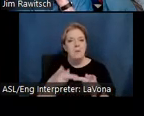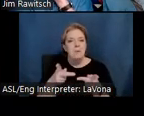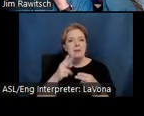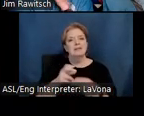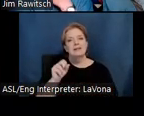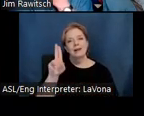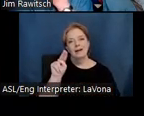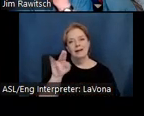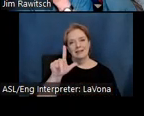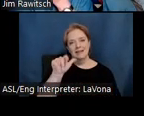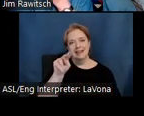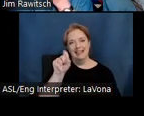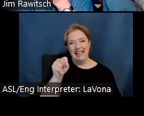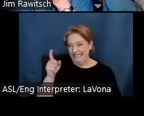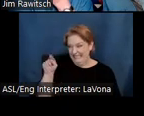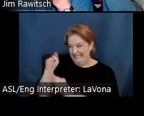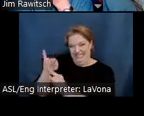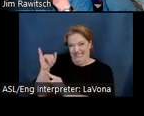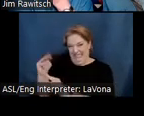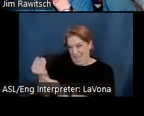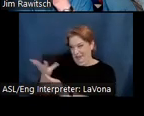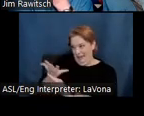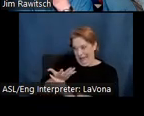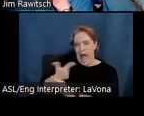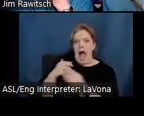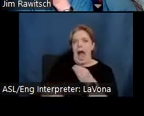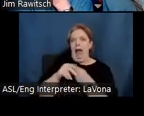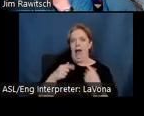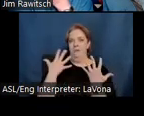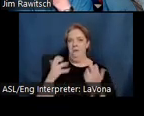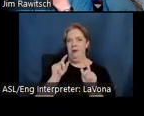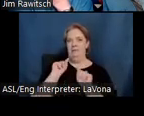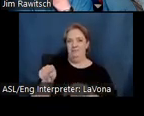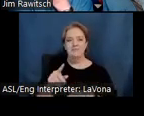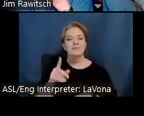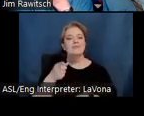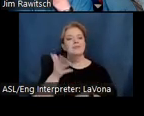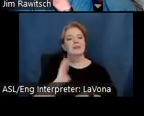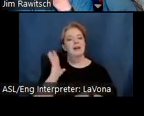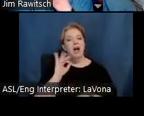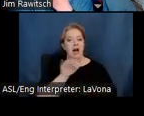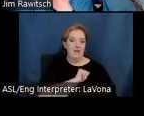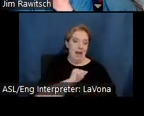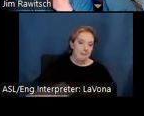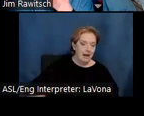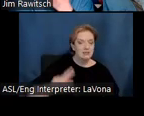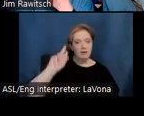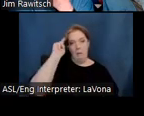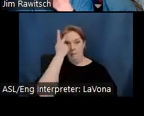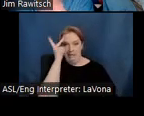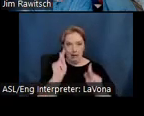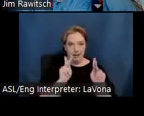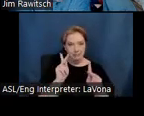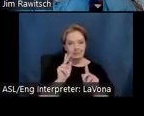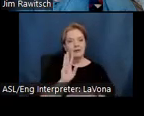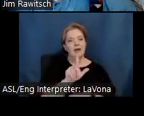which is now on my bucket list. It is the former winter home turned public site of ambassadors and political insiders Walter